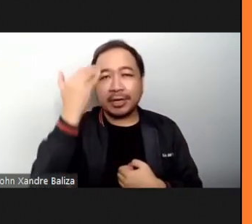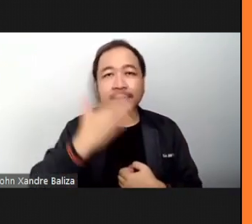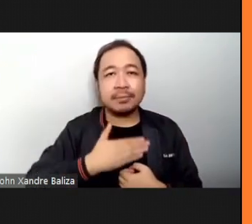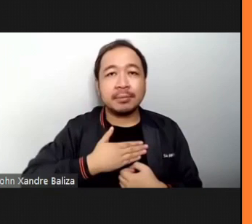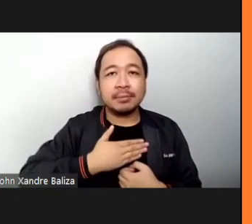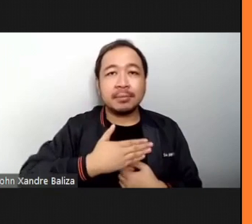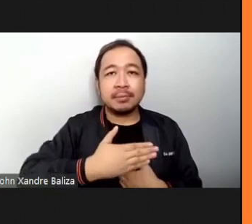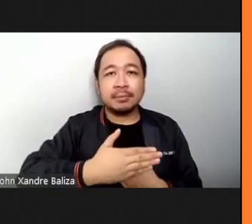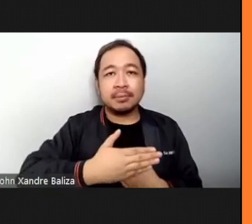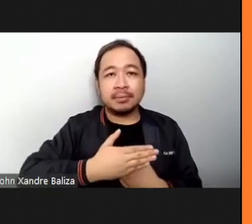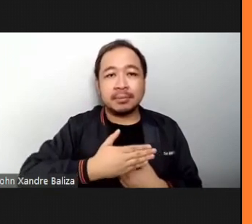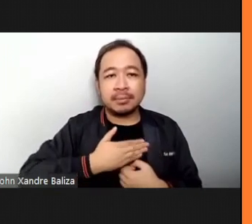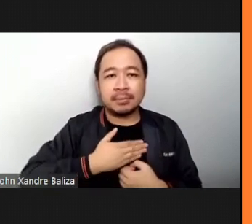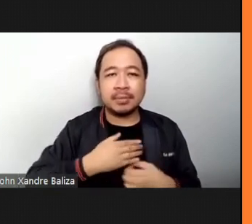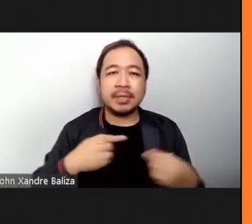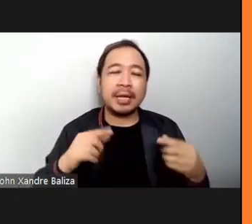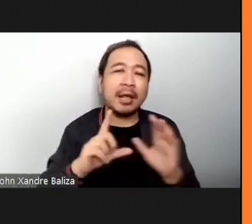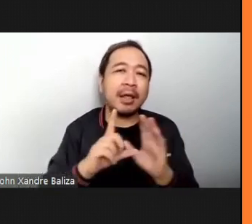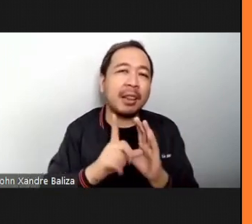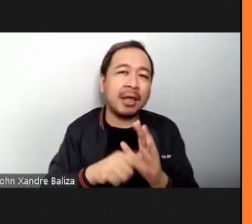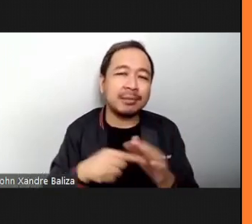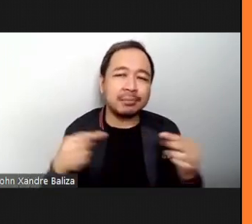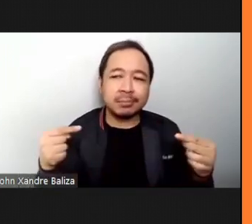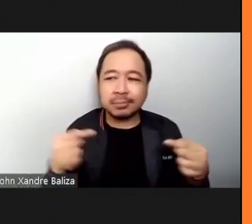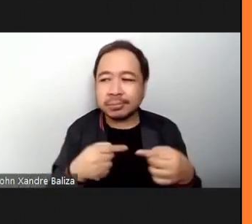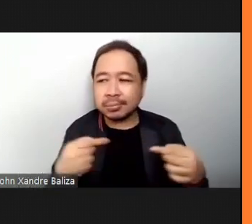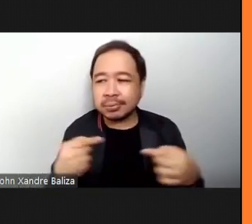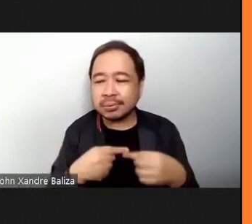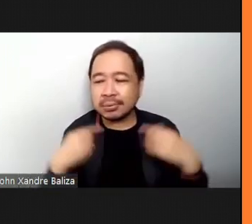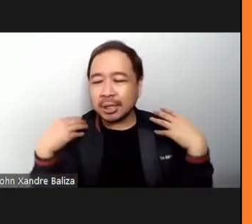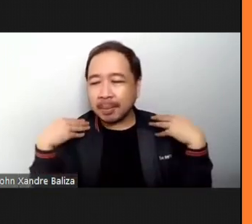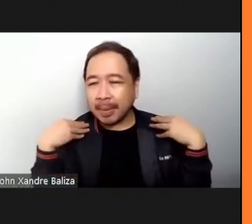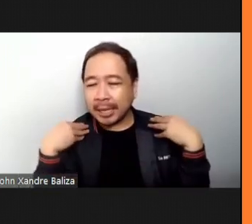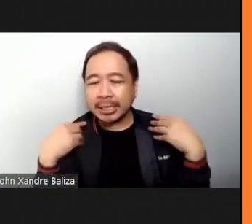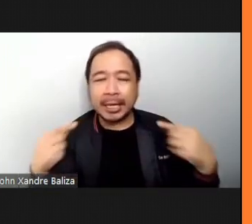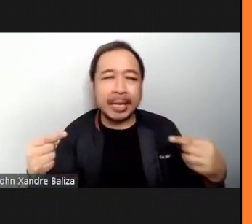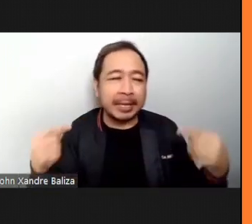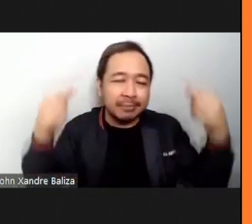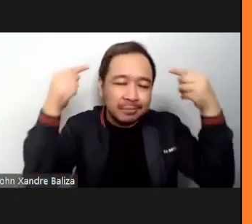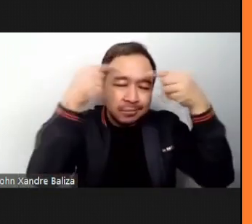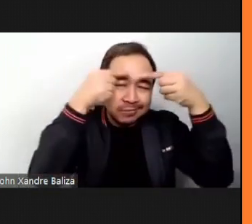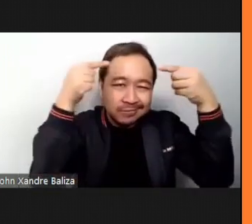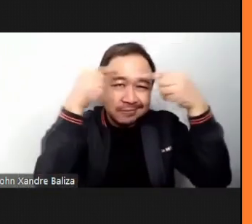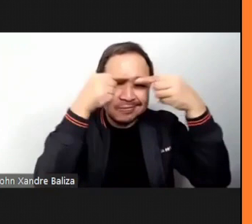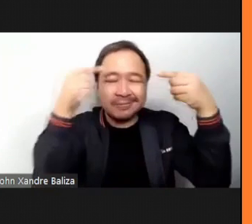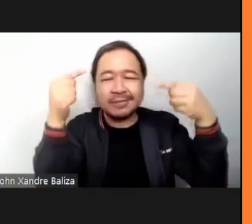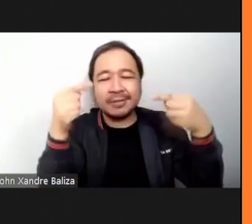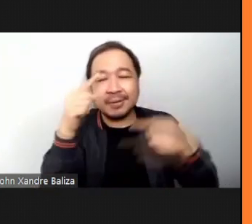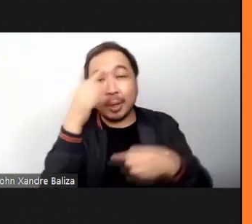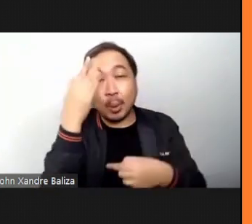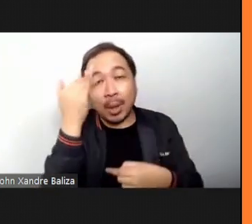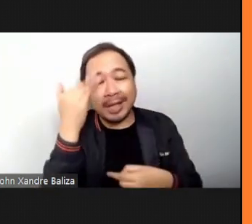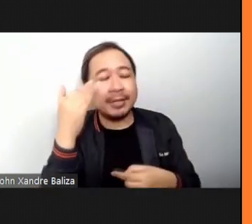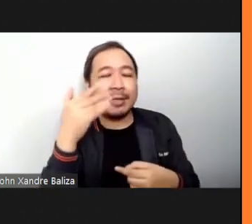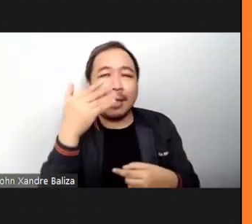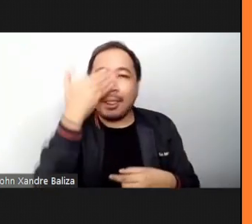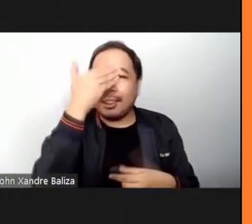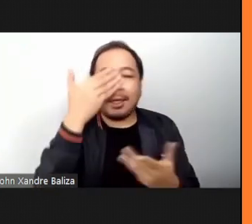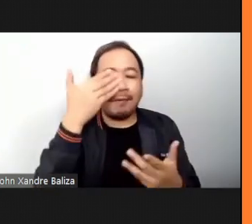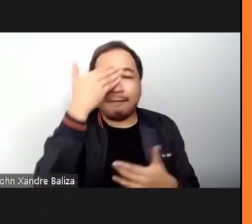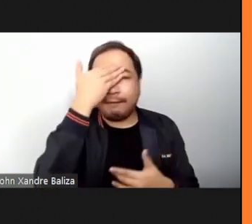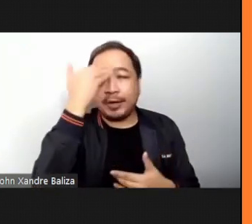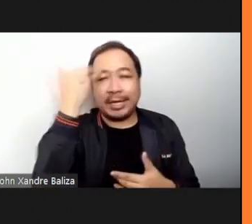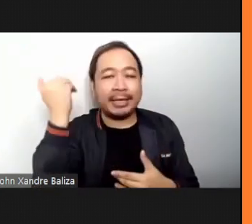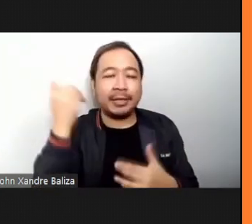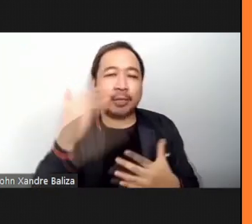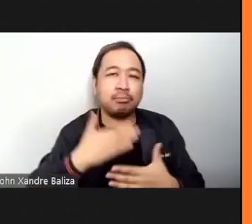And so later on, sakita ng mga balikat, sakita ng ulo because we forget to breathe. So that's why we can't think because everything